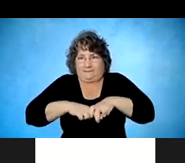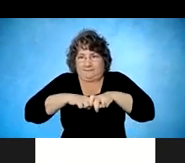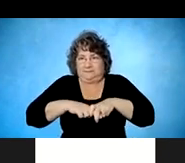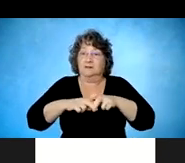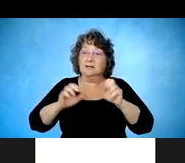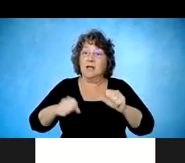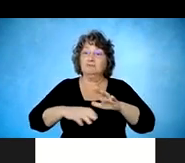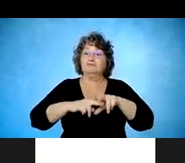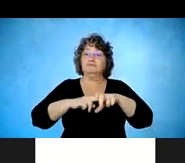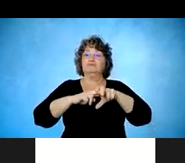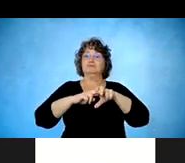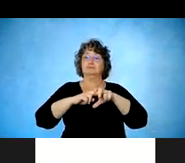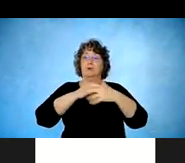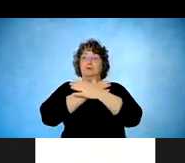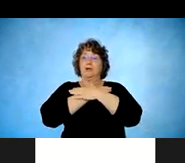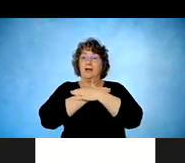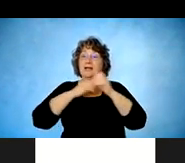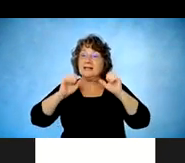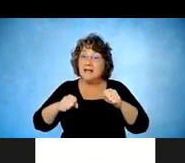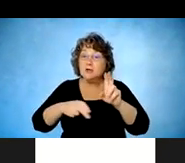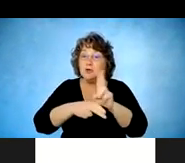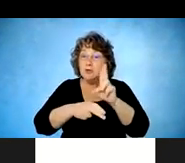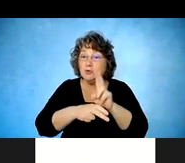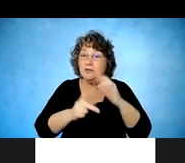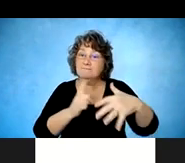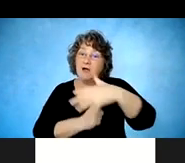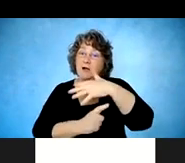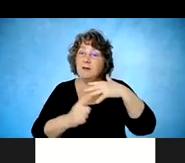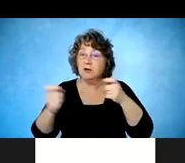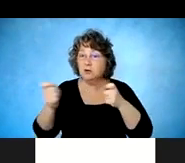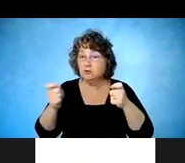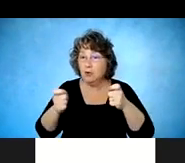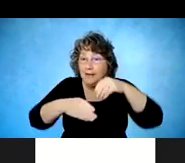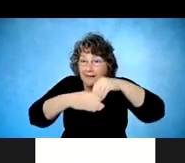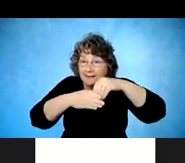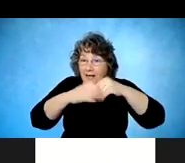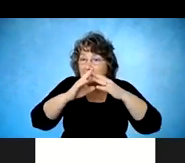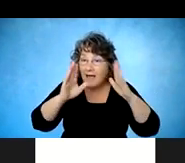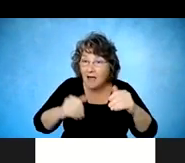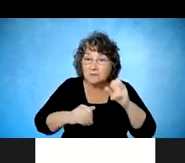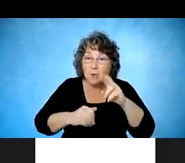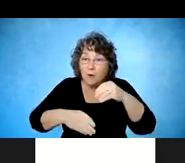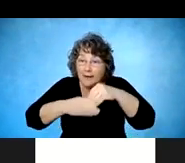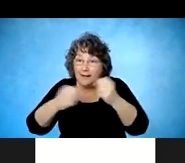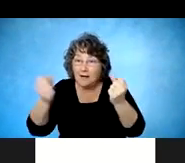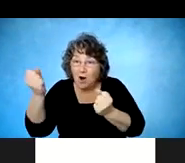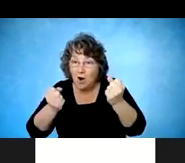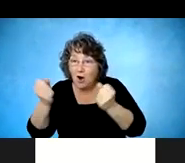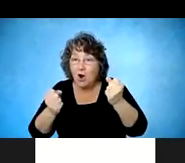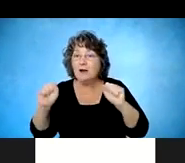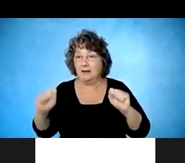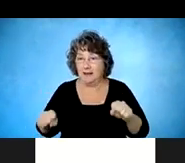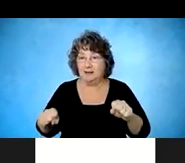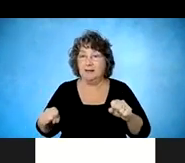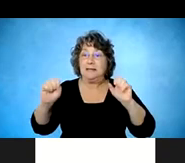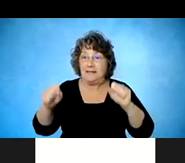also access environmental controls, whether it be within the house or within an automobile. They can access their